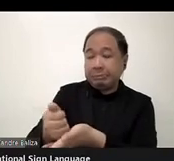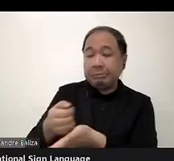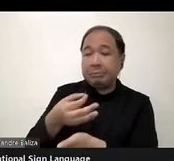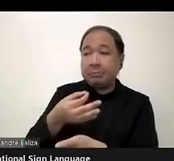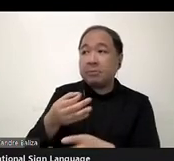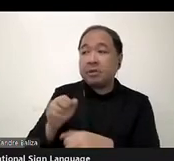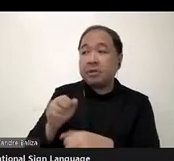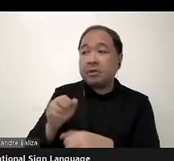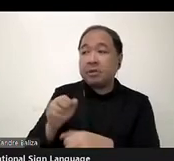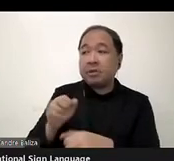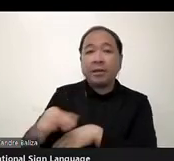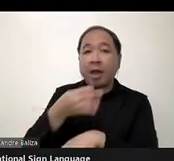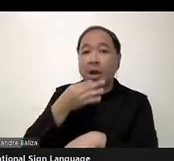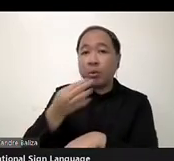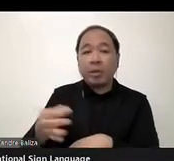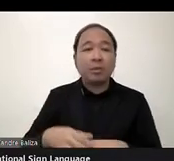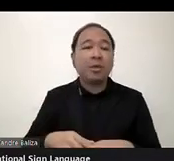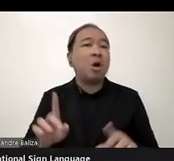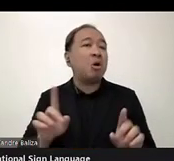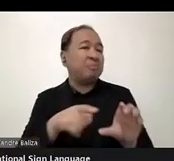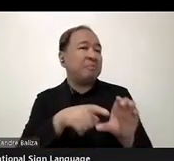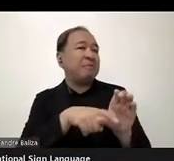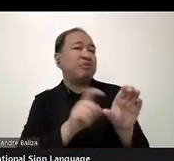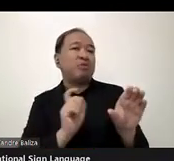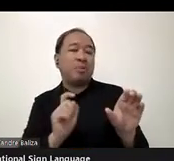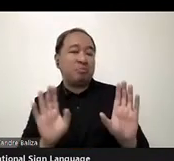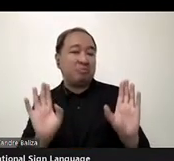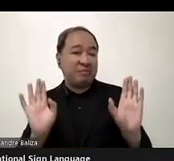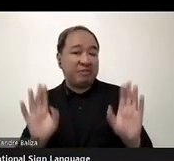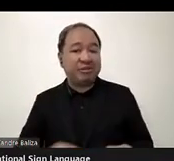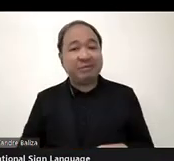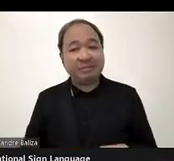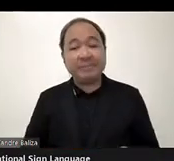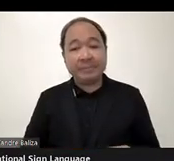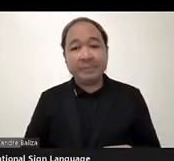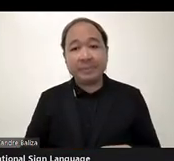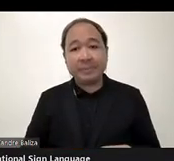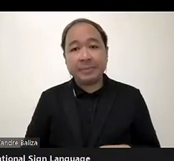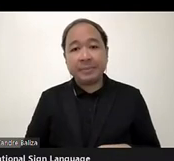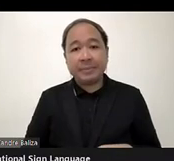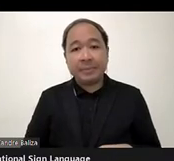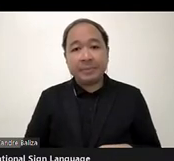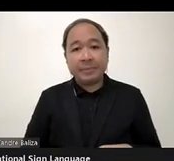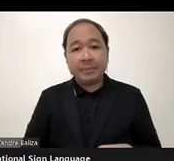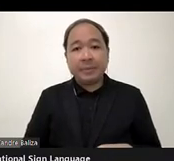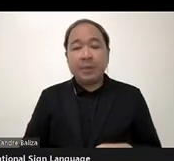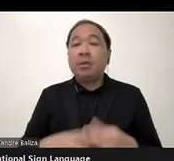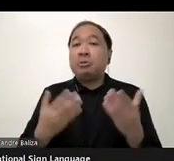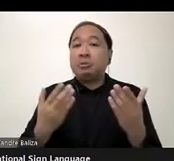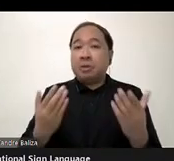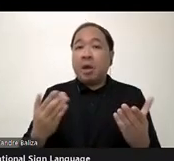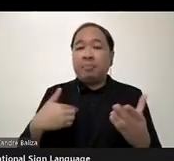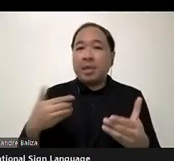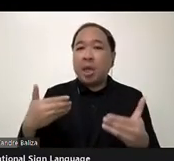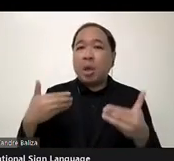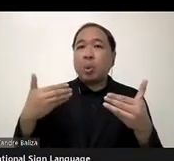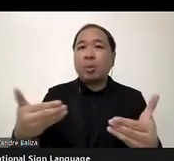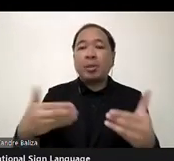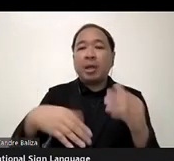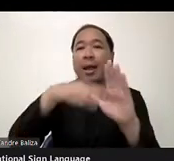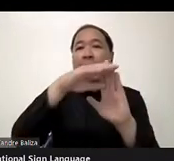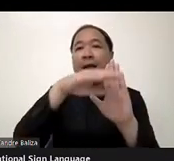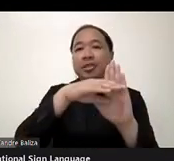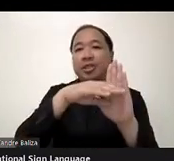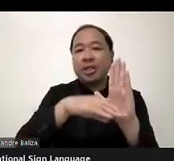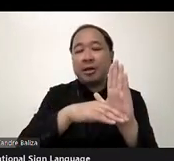She dropped off? Yeah. Deidre, well, I'm moving on with the agenda, but please let us